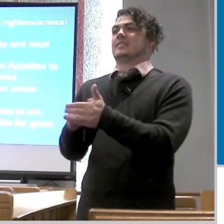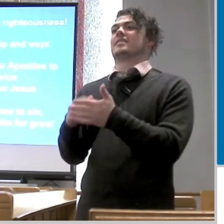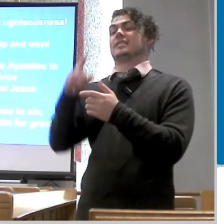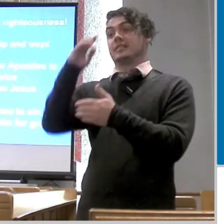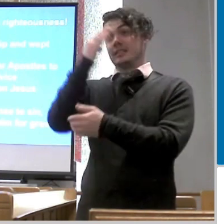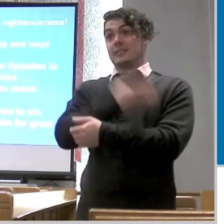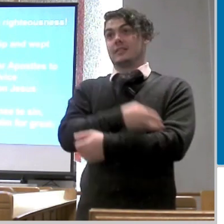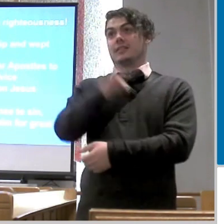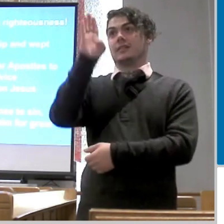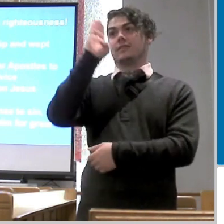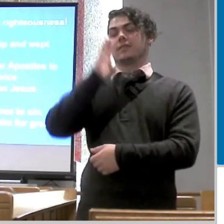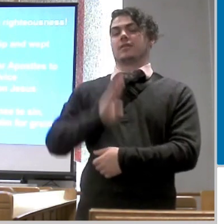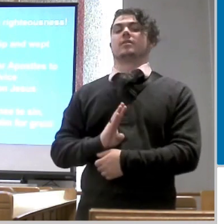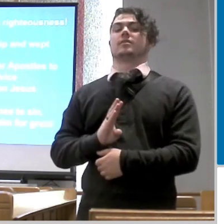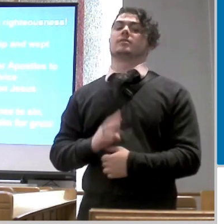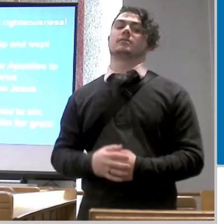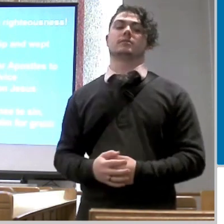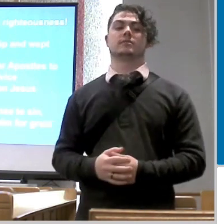of god